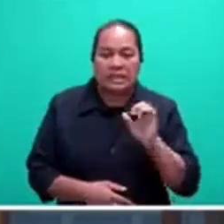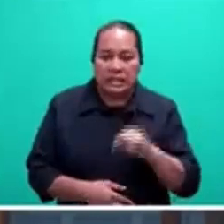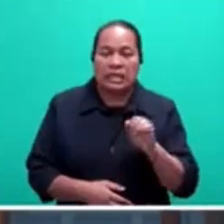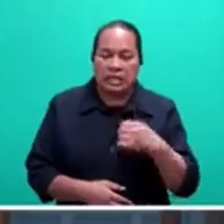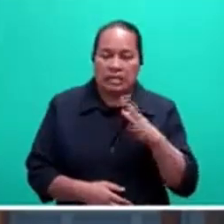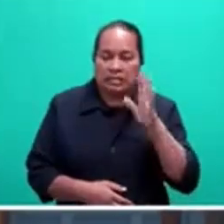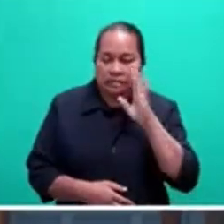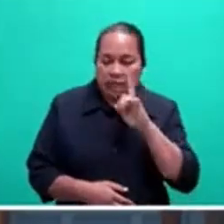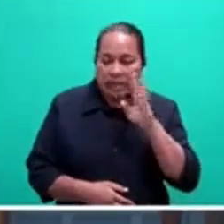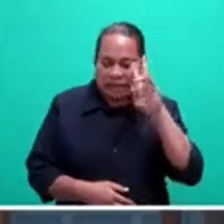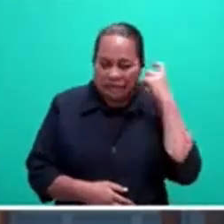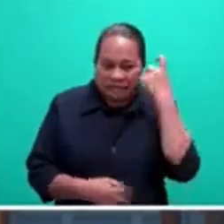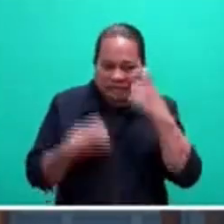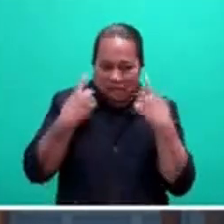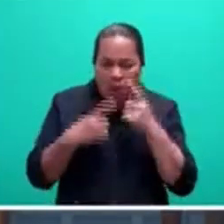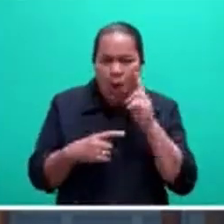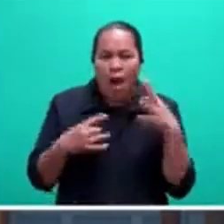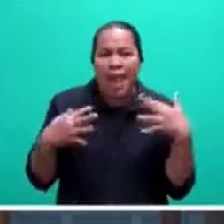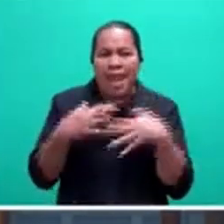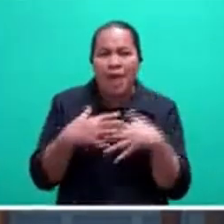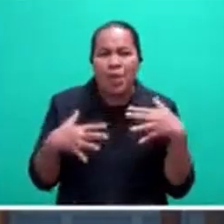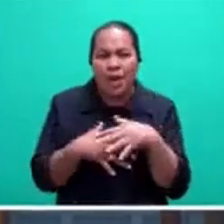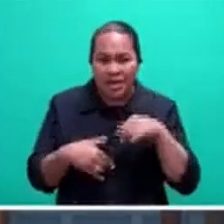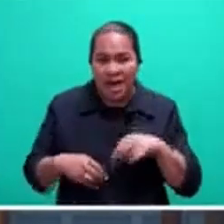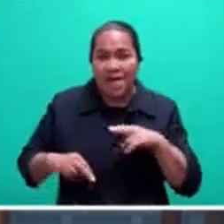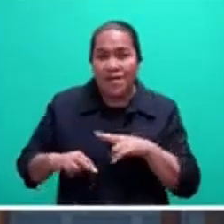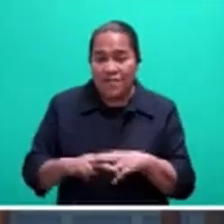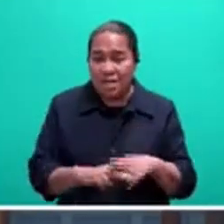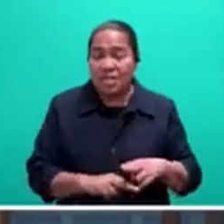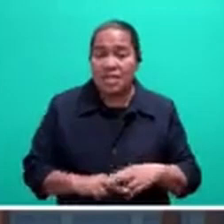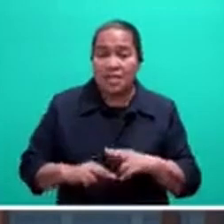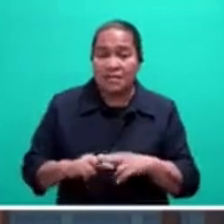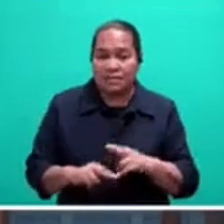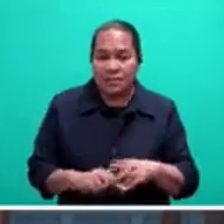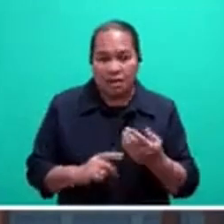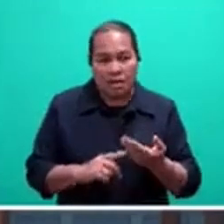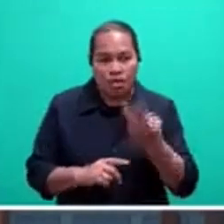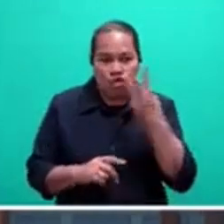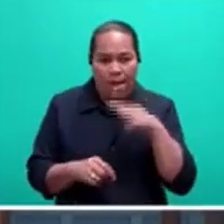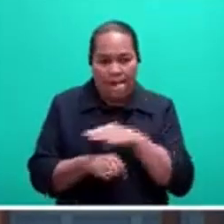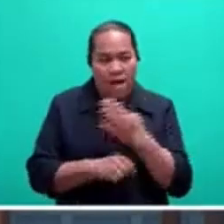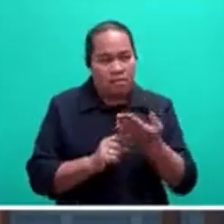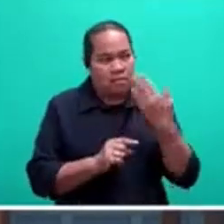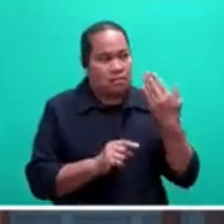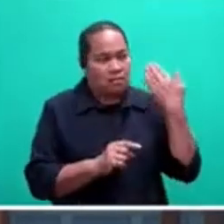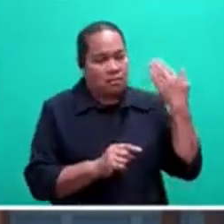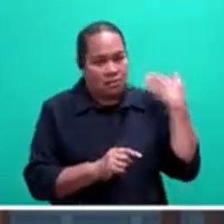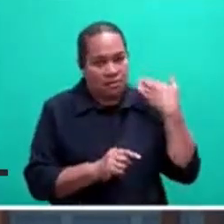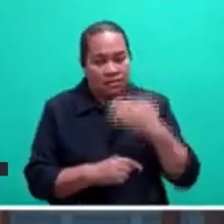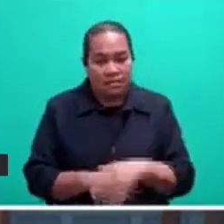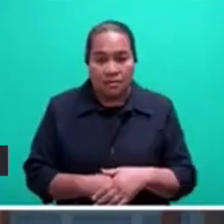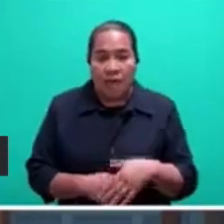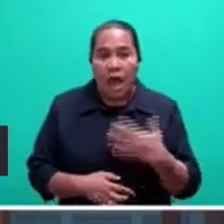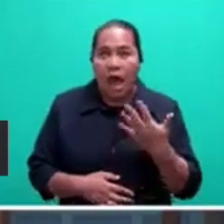For one network provider in Fiji, Mr. Speaker, sir, over the past three months, there has